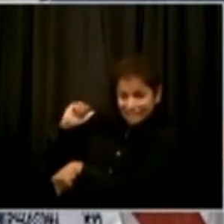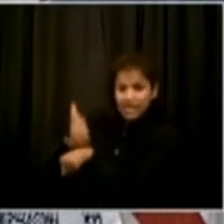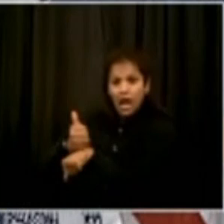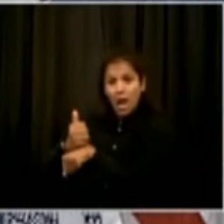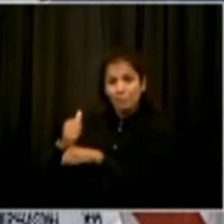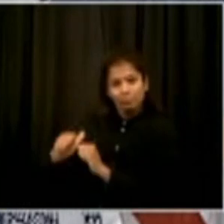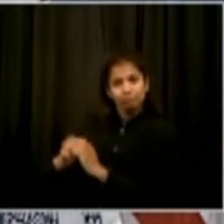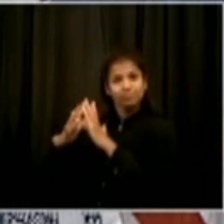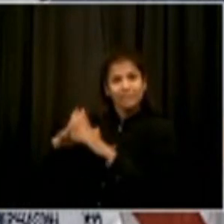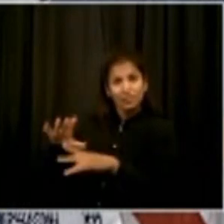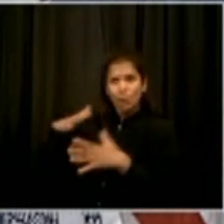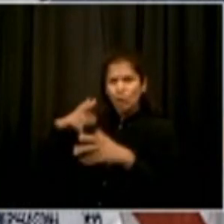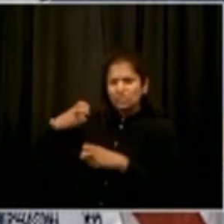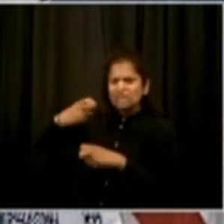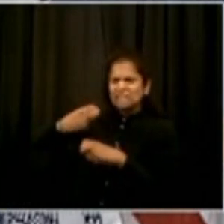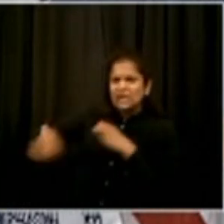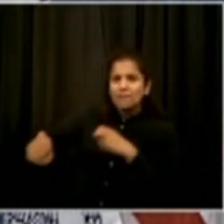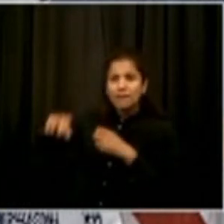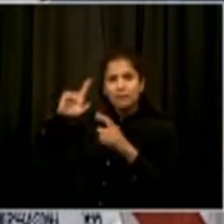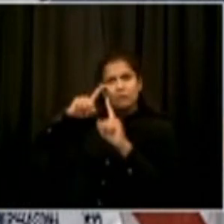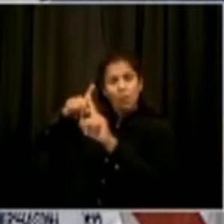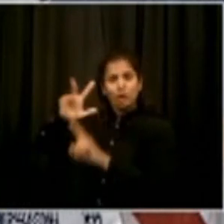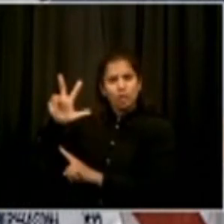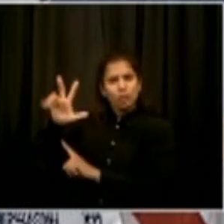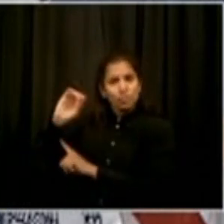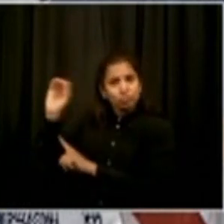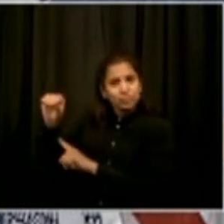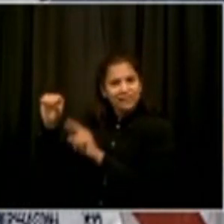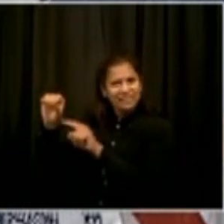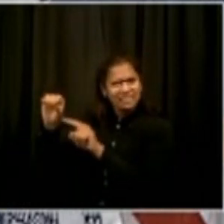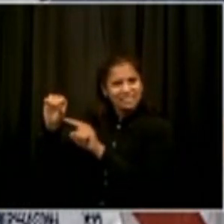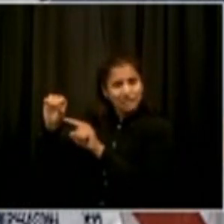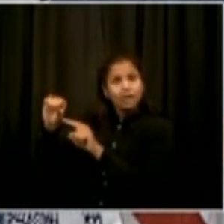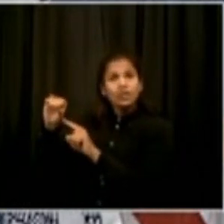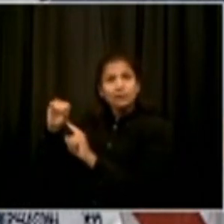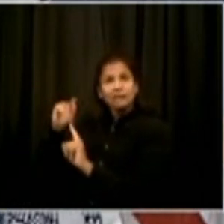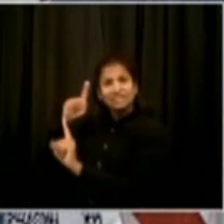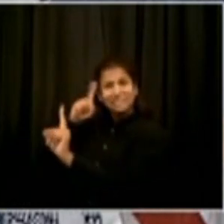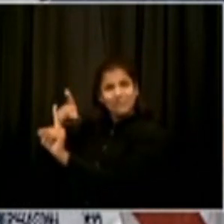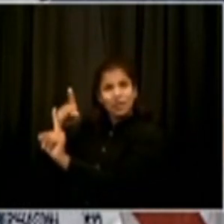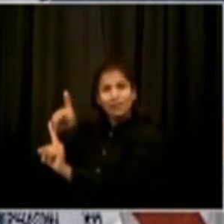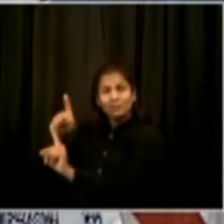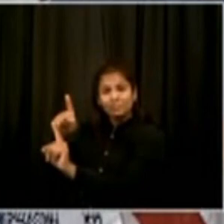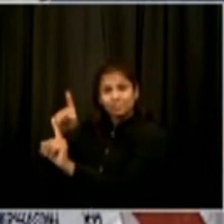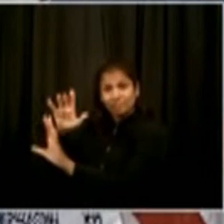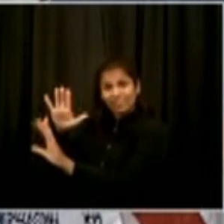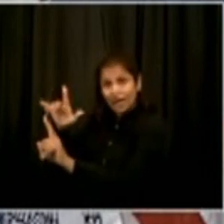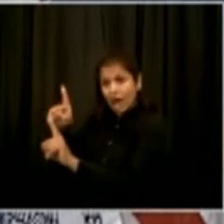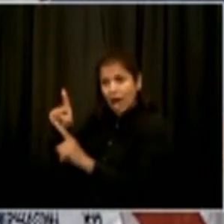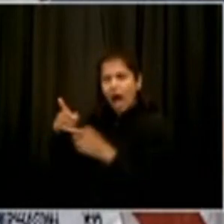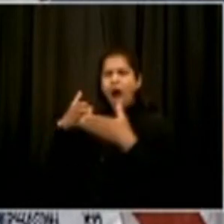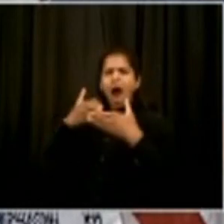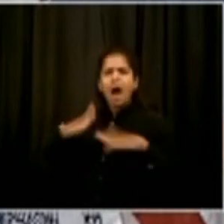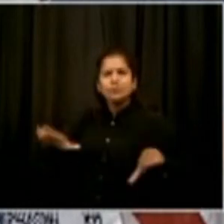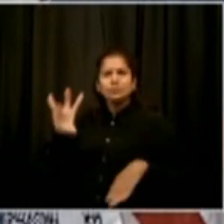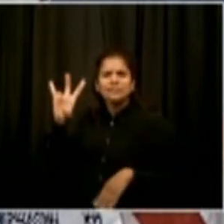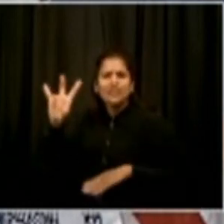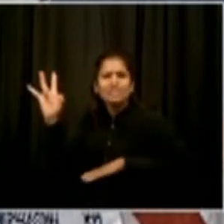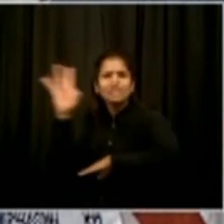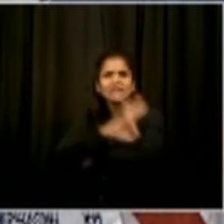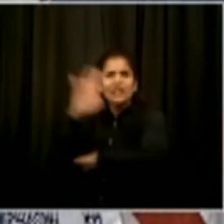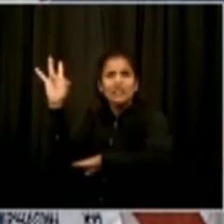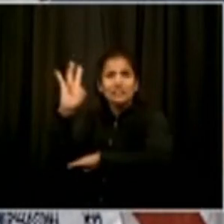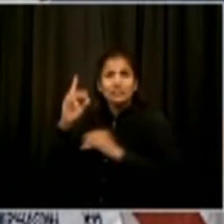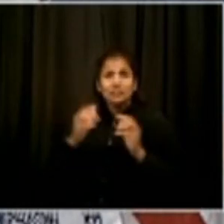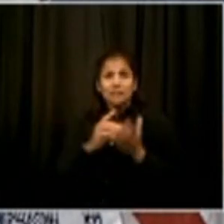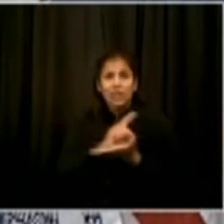a seven-day period. If our average goes above 3 percent infection in New York City, we would not open schools. If it happened during the school year, we